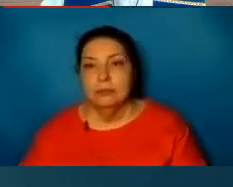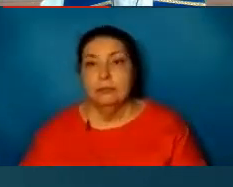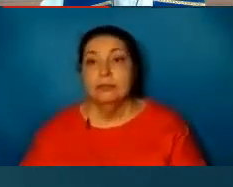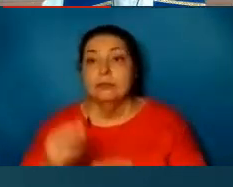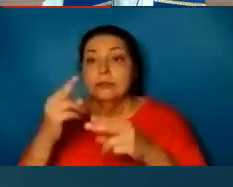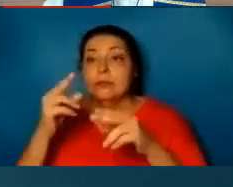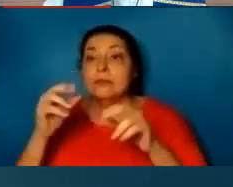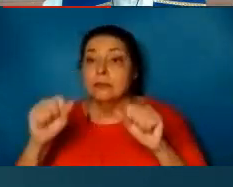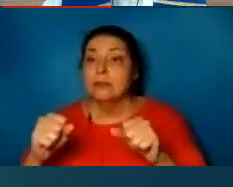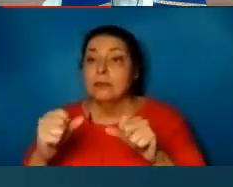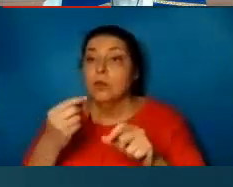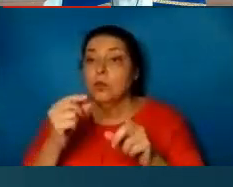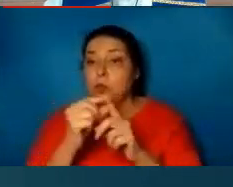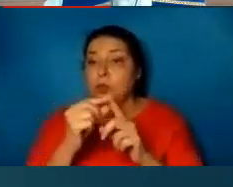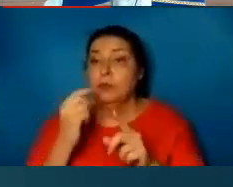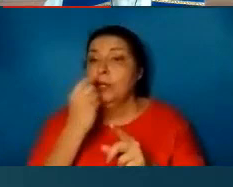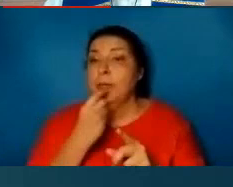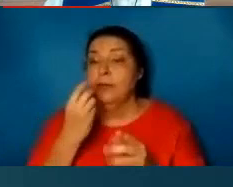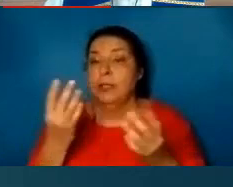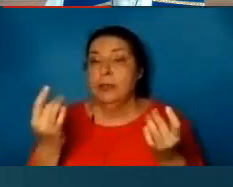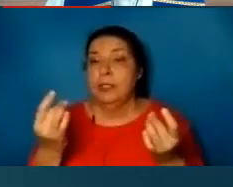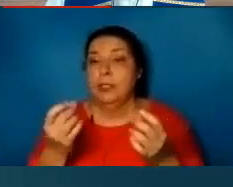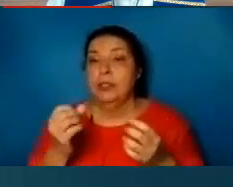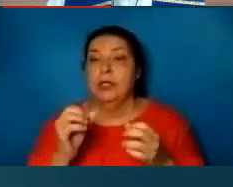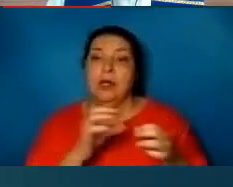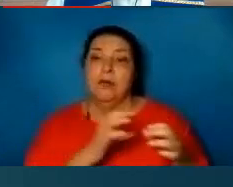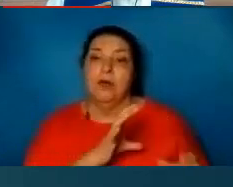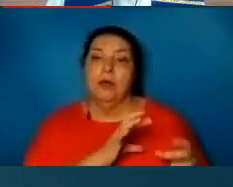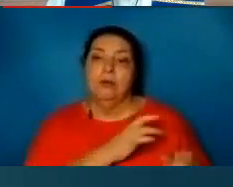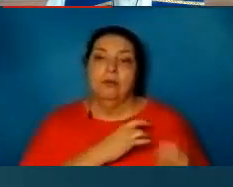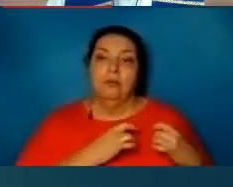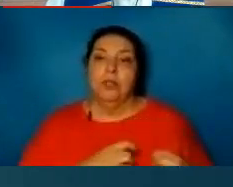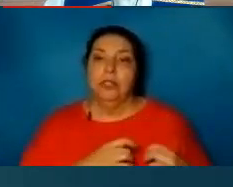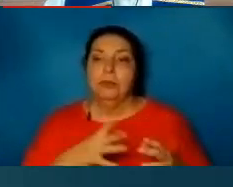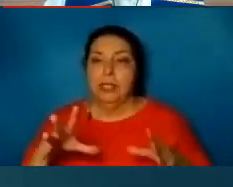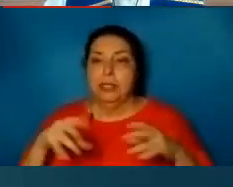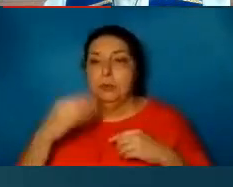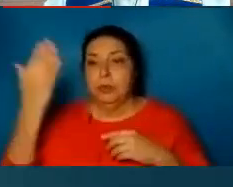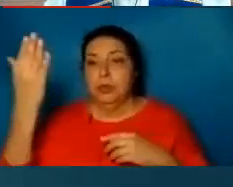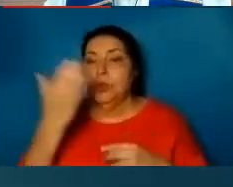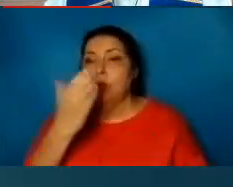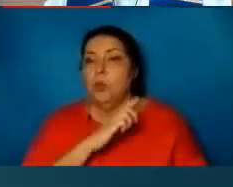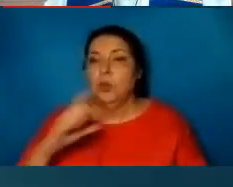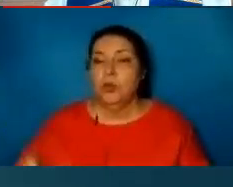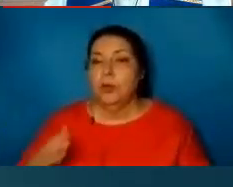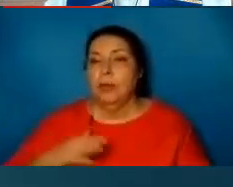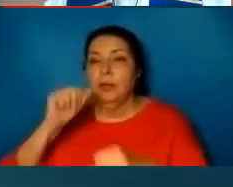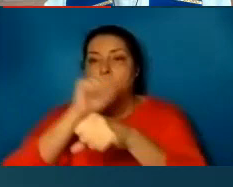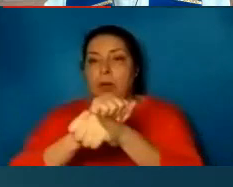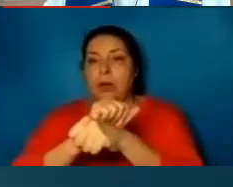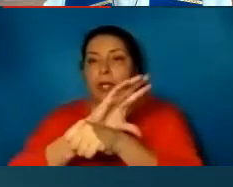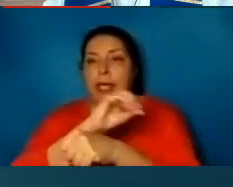The words of my mouth and the meditation of our hearts, be acceptable to you, O Lord, my rock and redeemer.